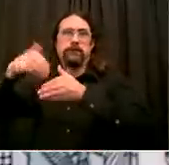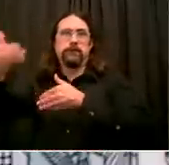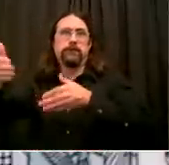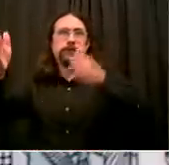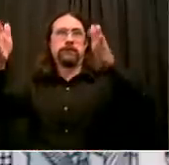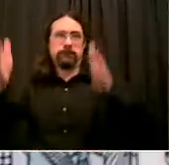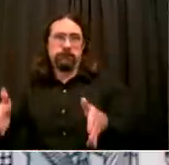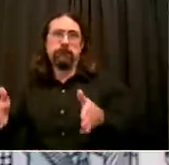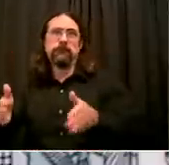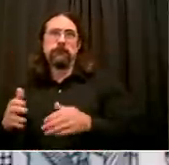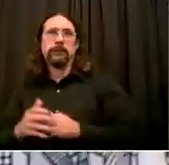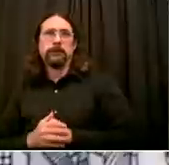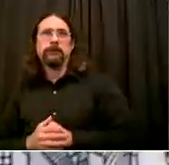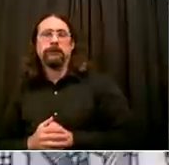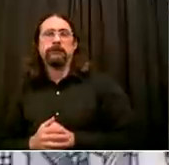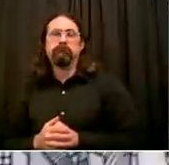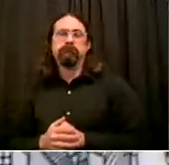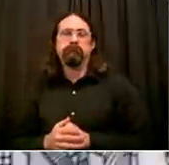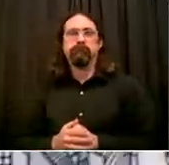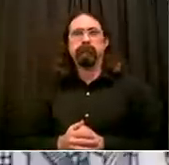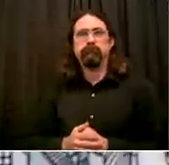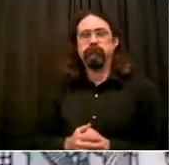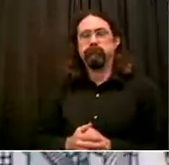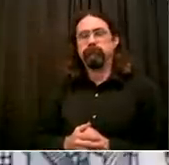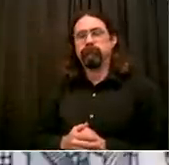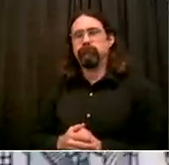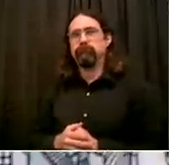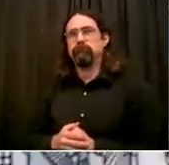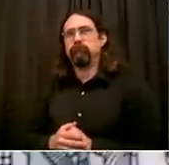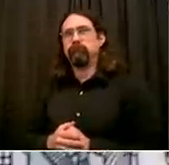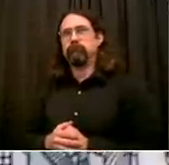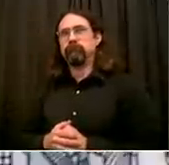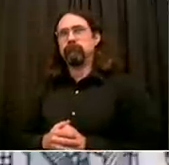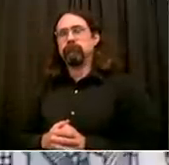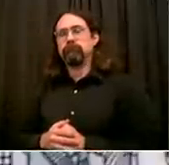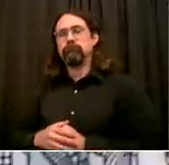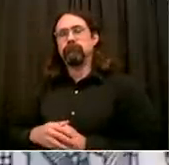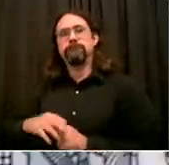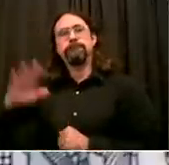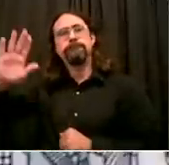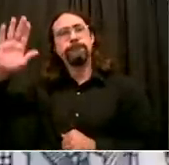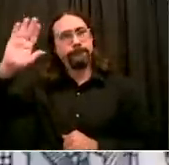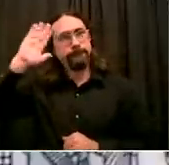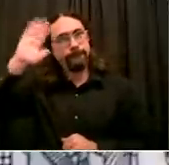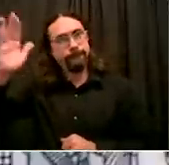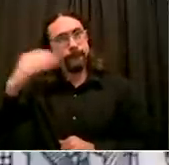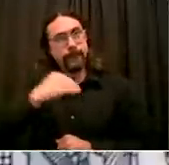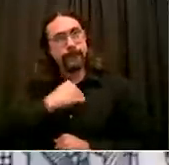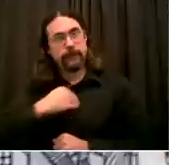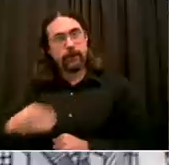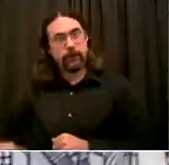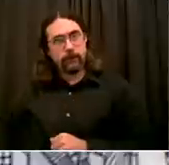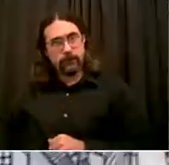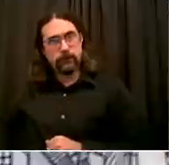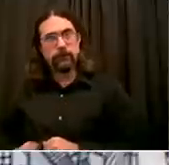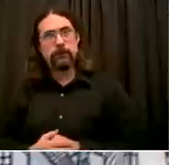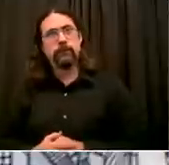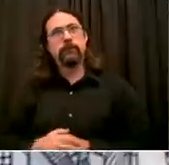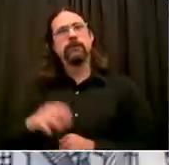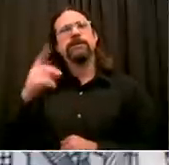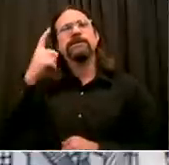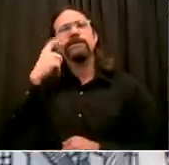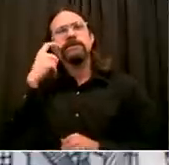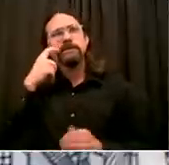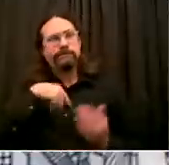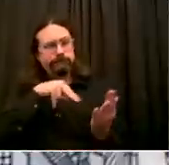There's a New York Times article that says that you've spoken to the governor personally one time in the last month. I'm wondering if you can confirm if